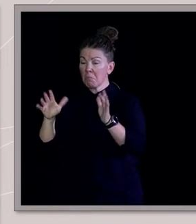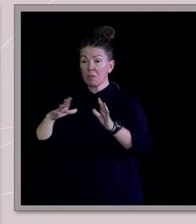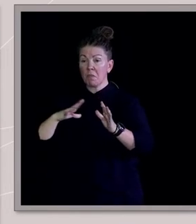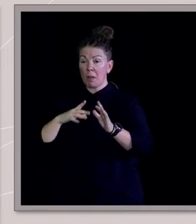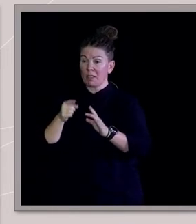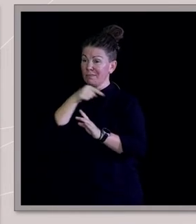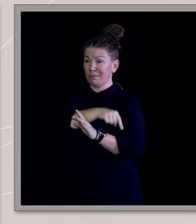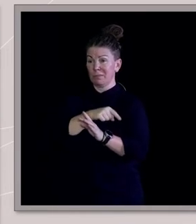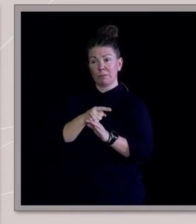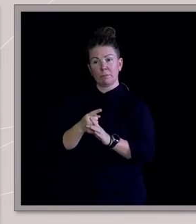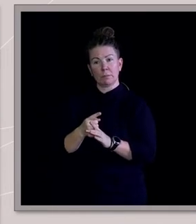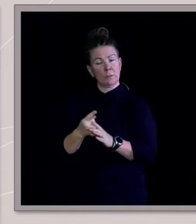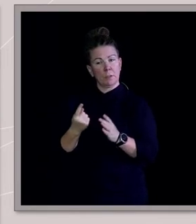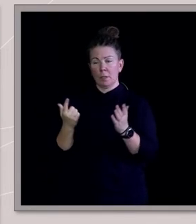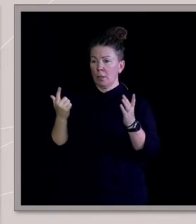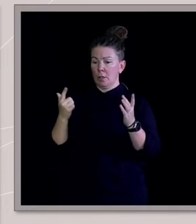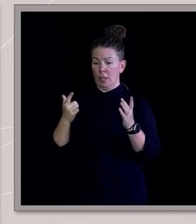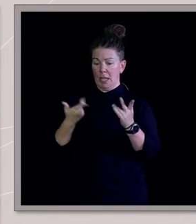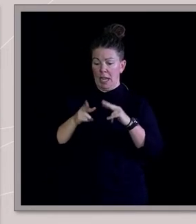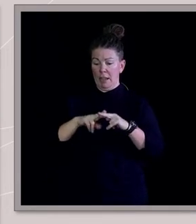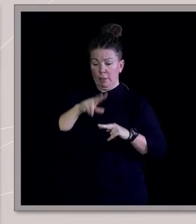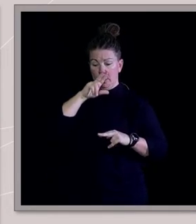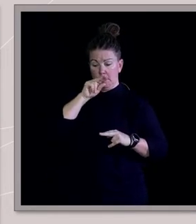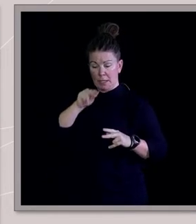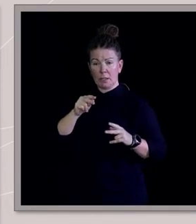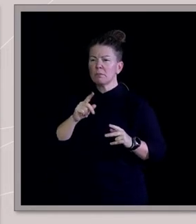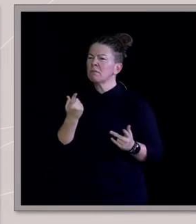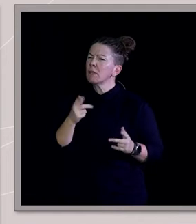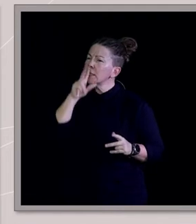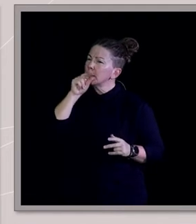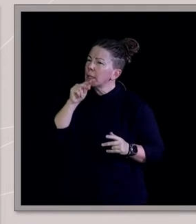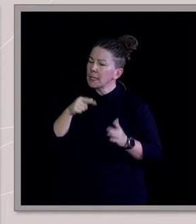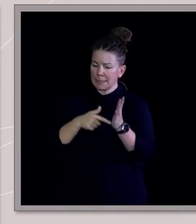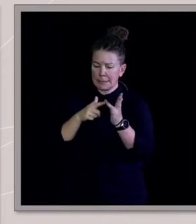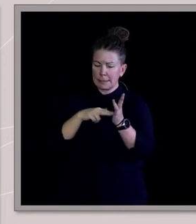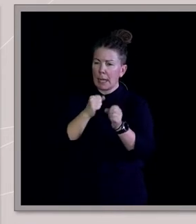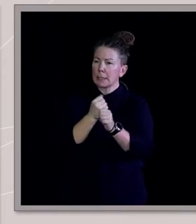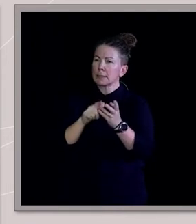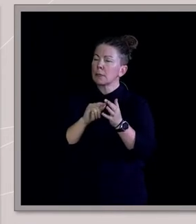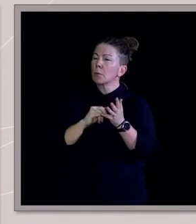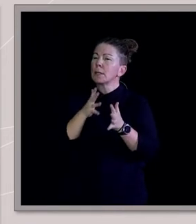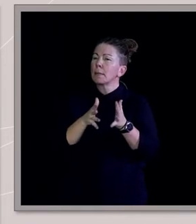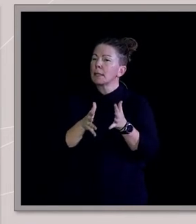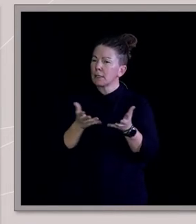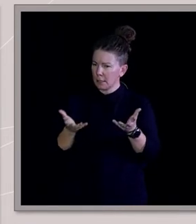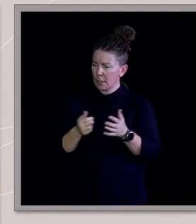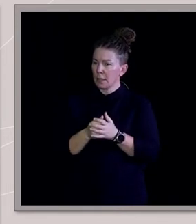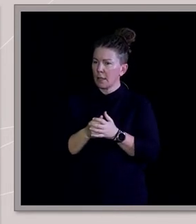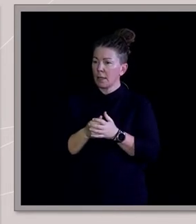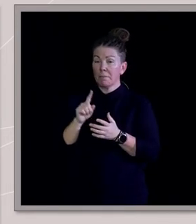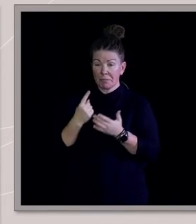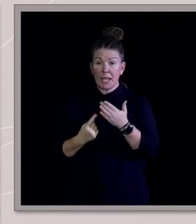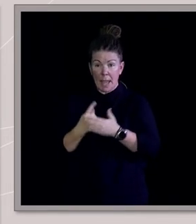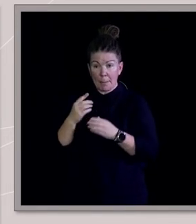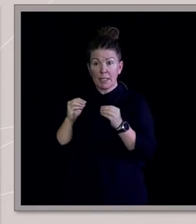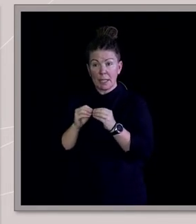this experience to be saved. So, for anyone who doesn't know what speaking in tongues is, it's something that happened in the Bible